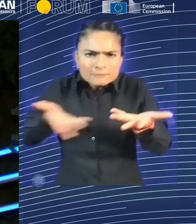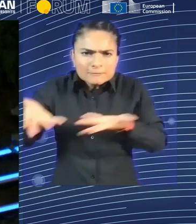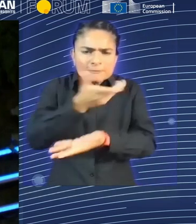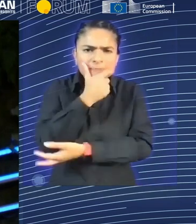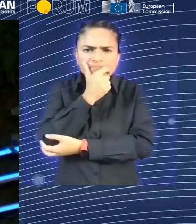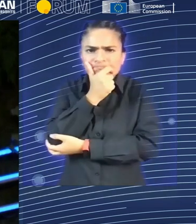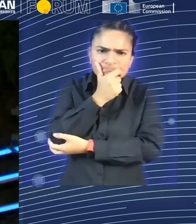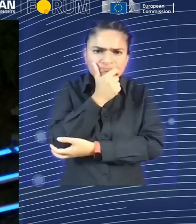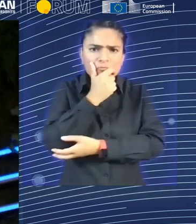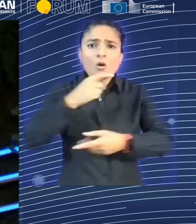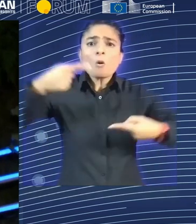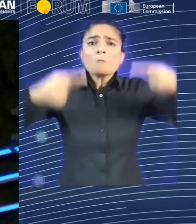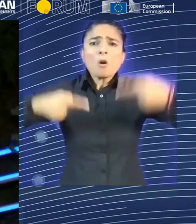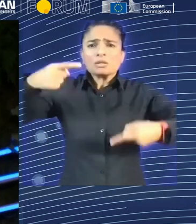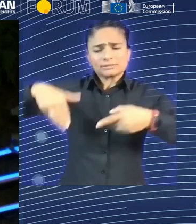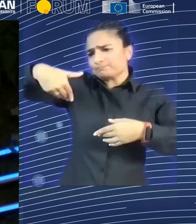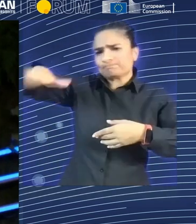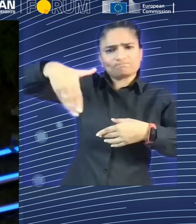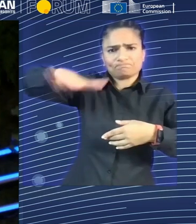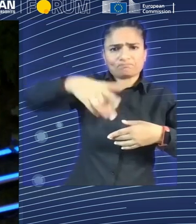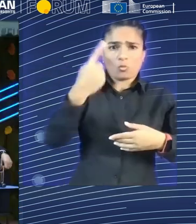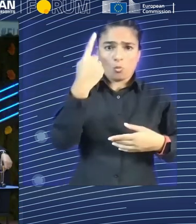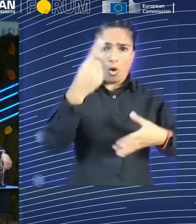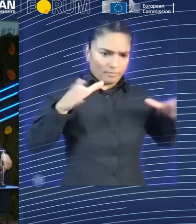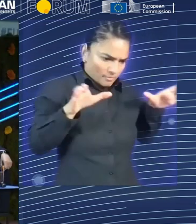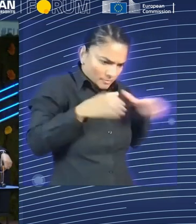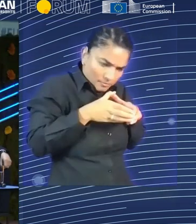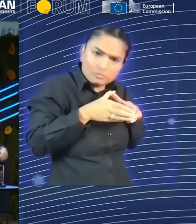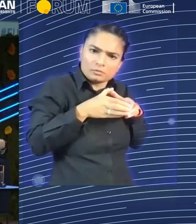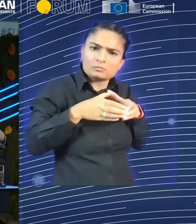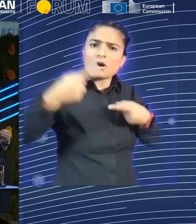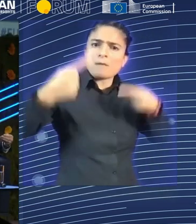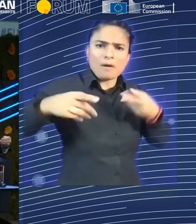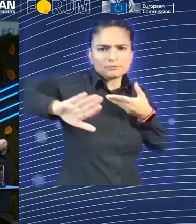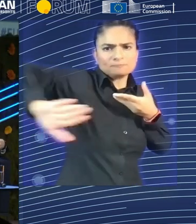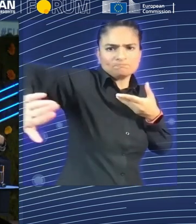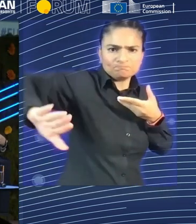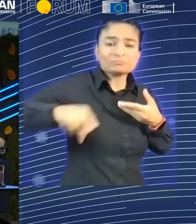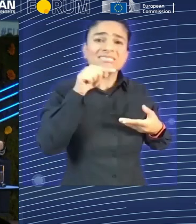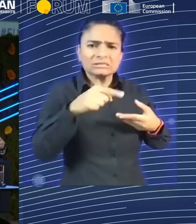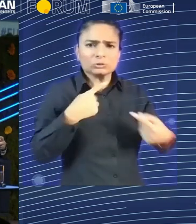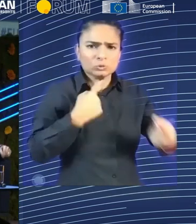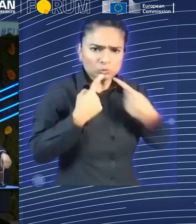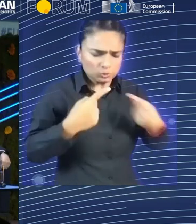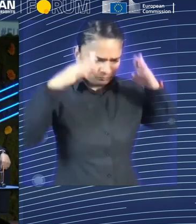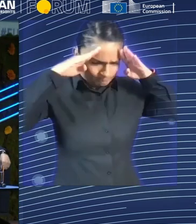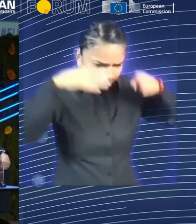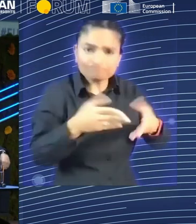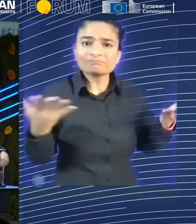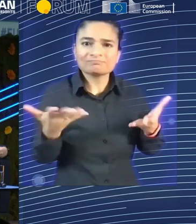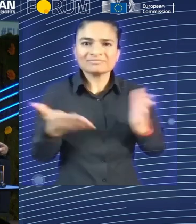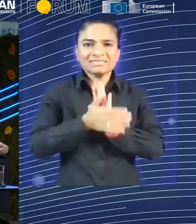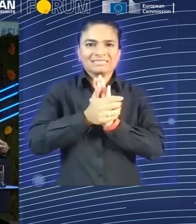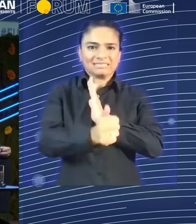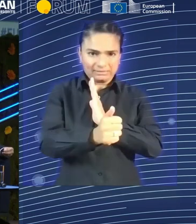Korte was there and spoke during that event. And each of these events, which we've now held six